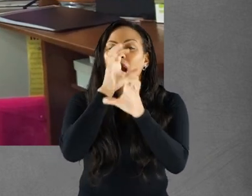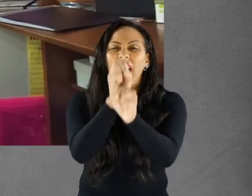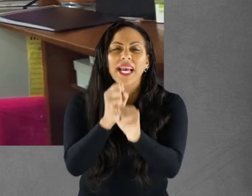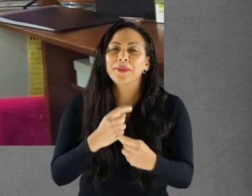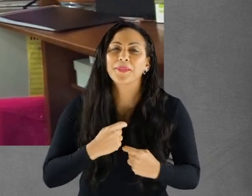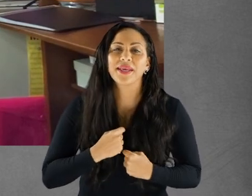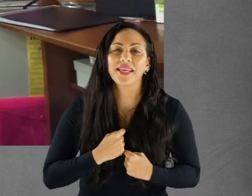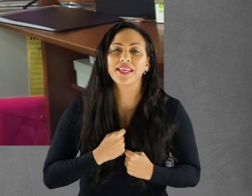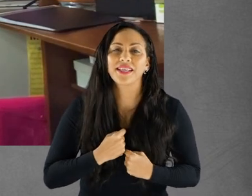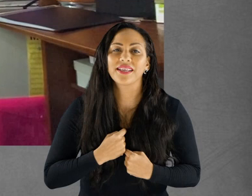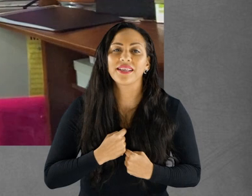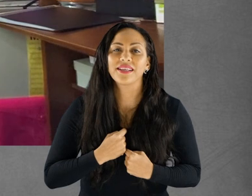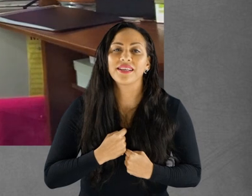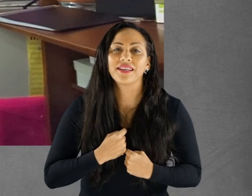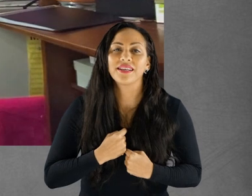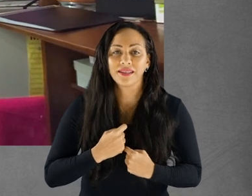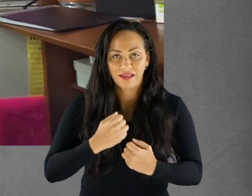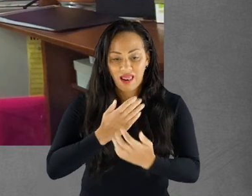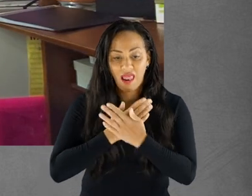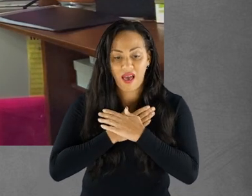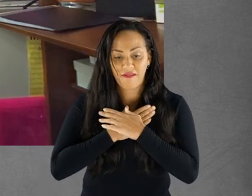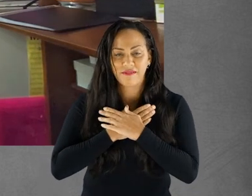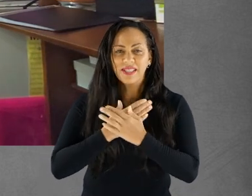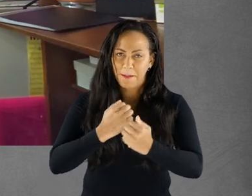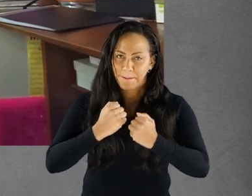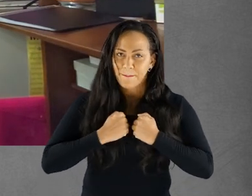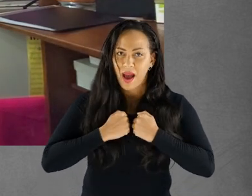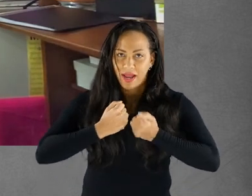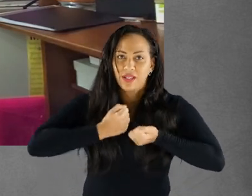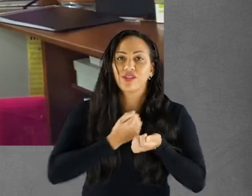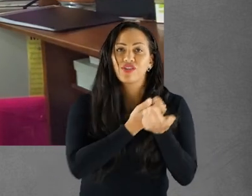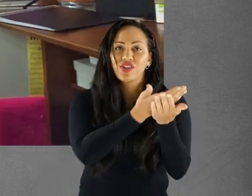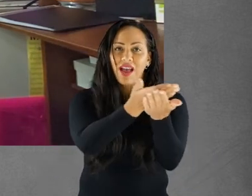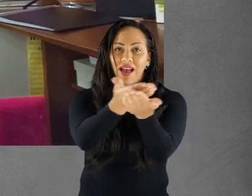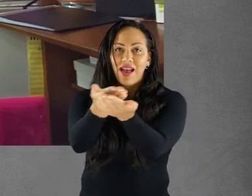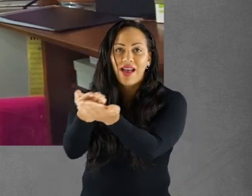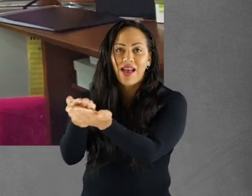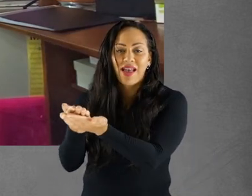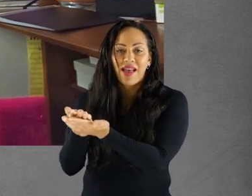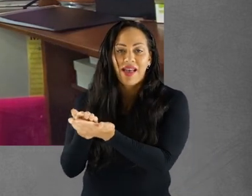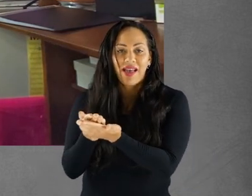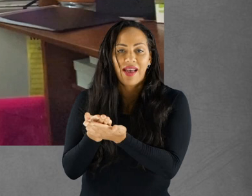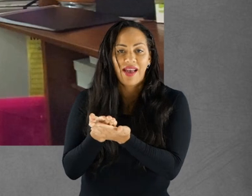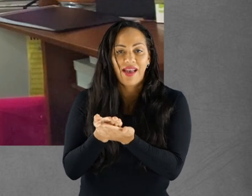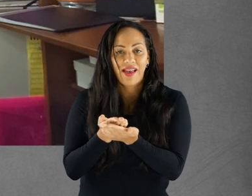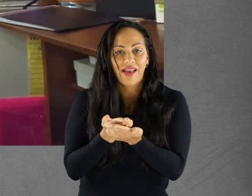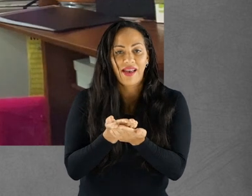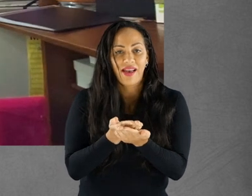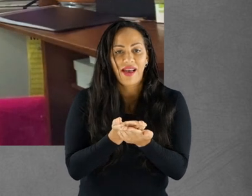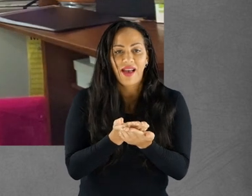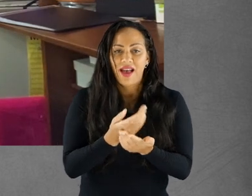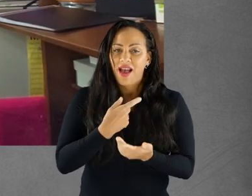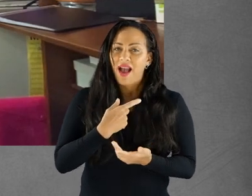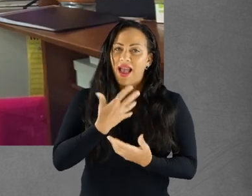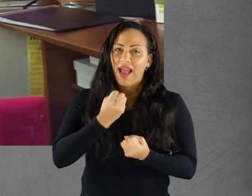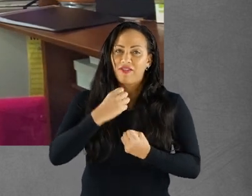Please don't hate me. Love is mine to share. I am on my